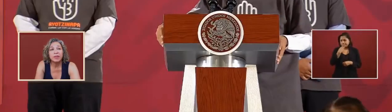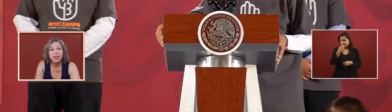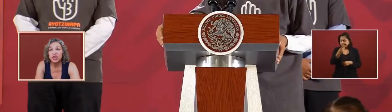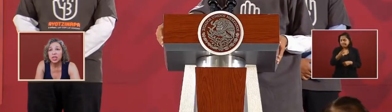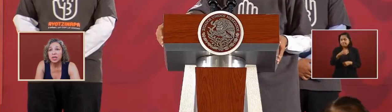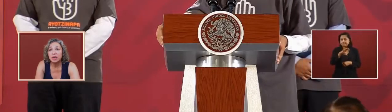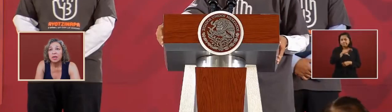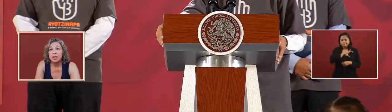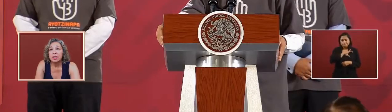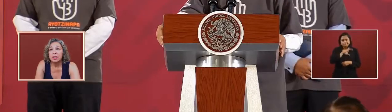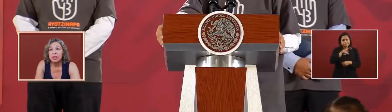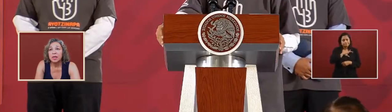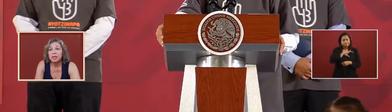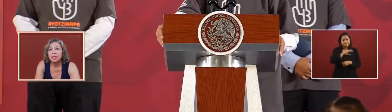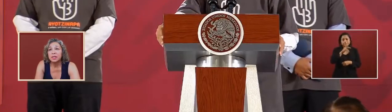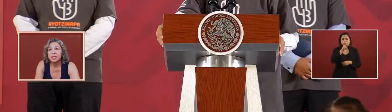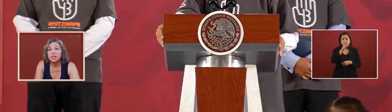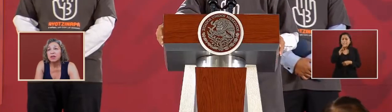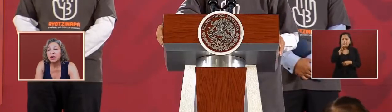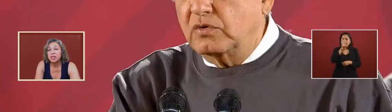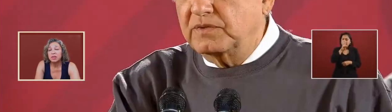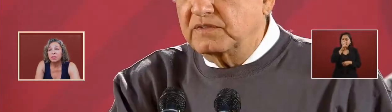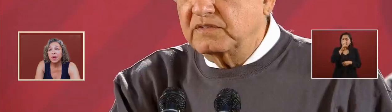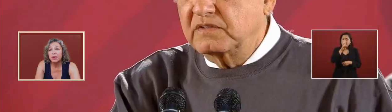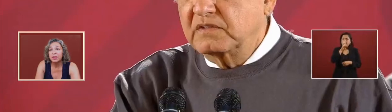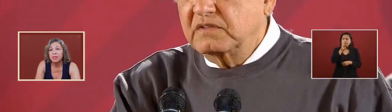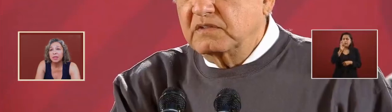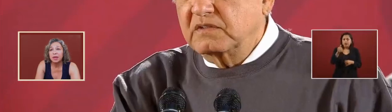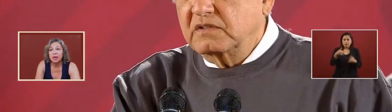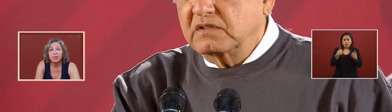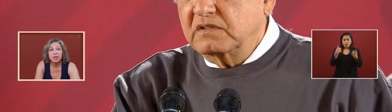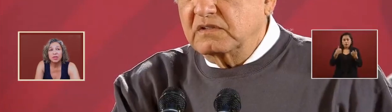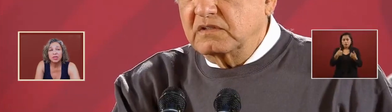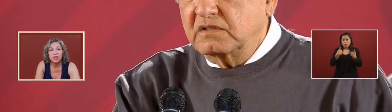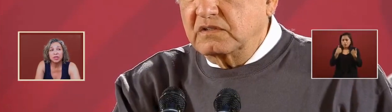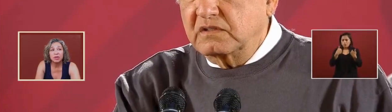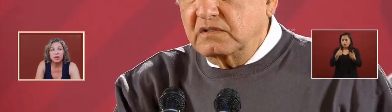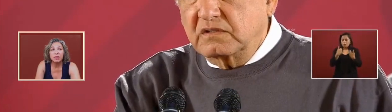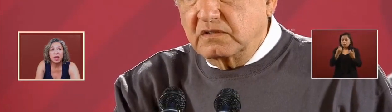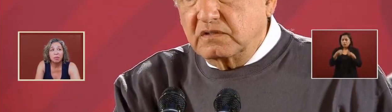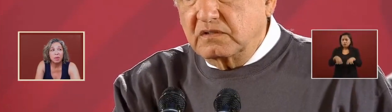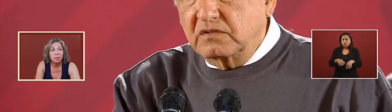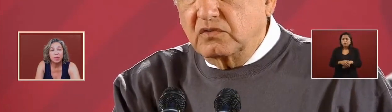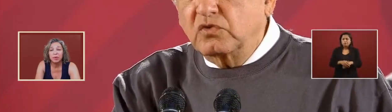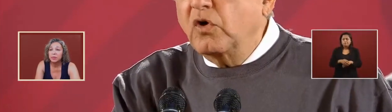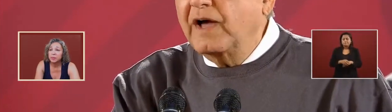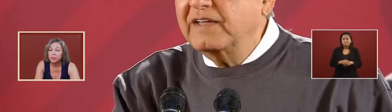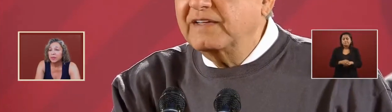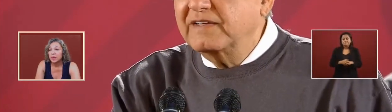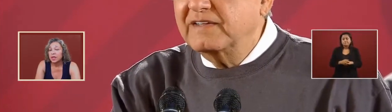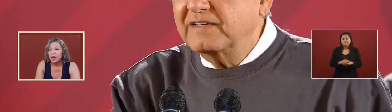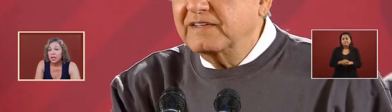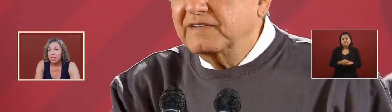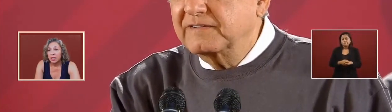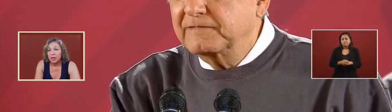affection and sincerely to the parents of the children of the young people no